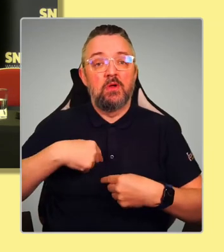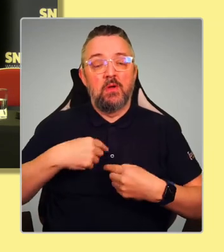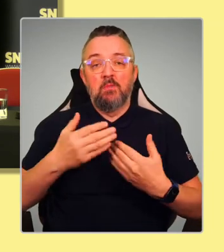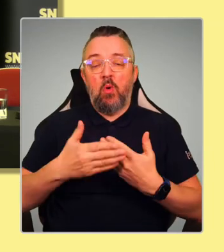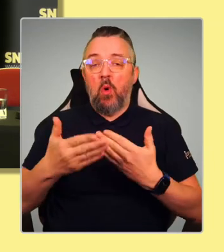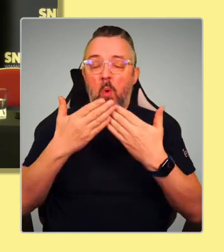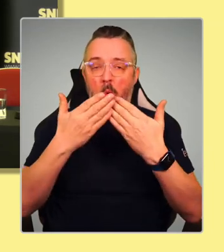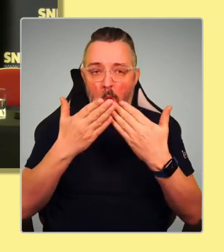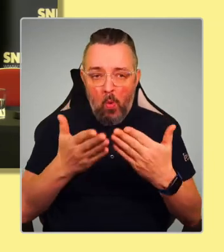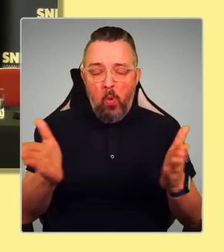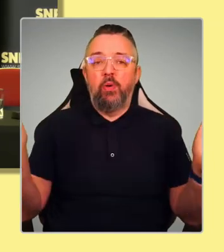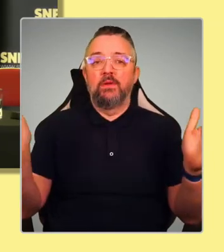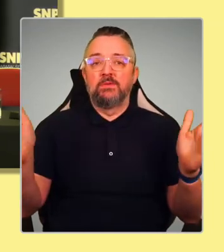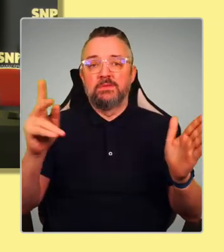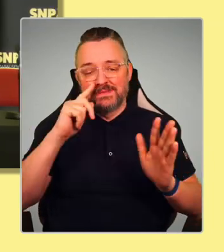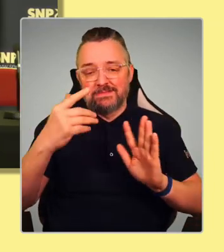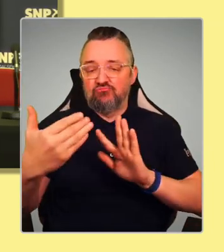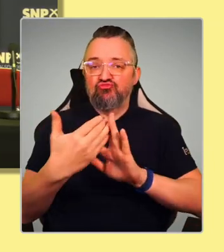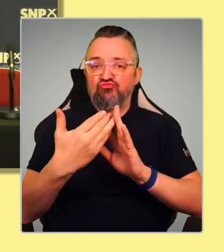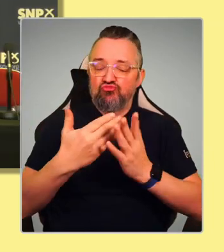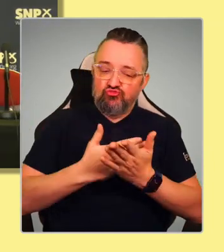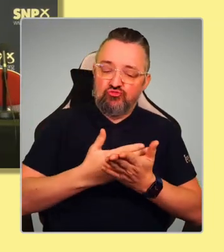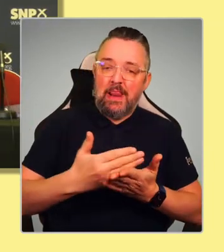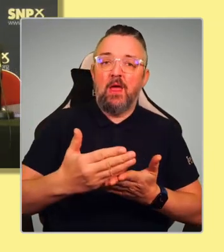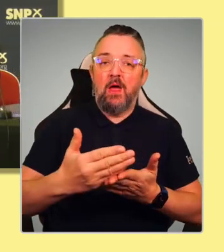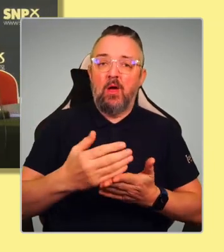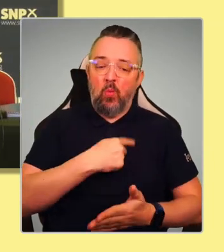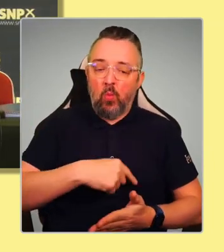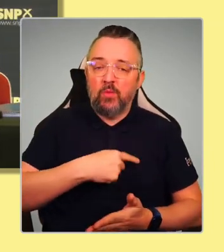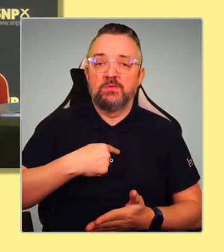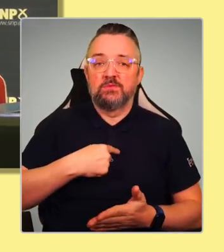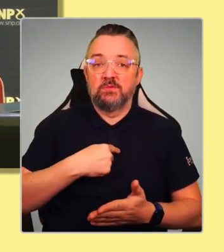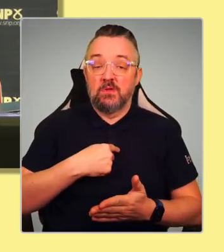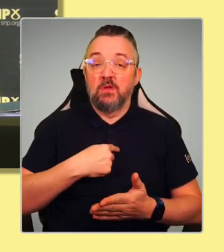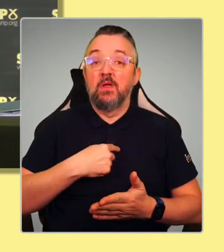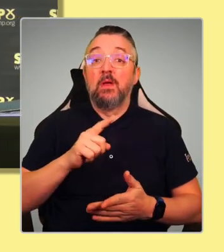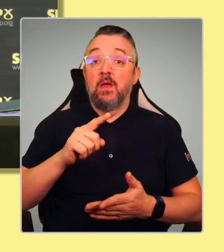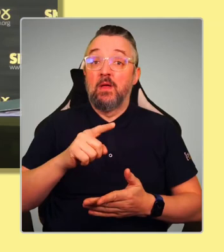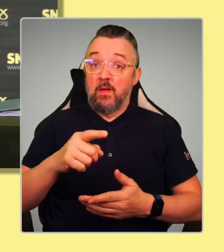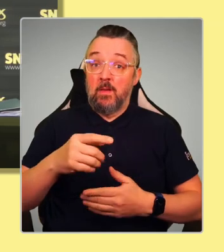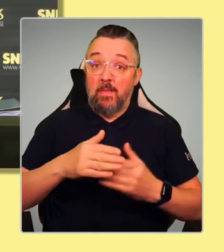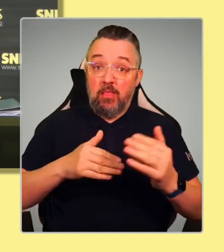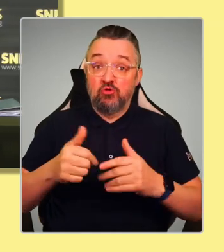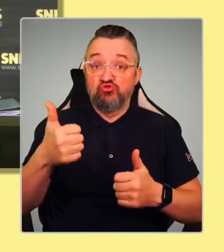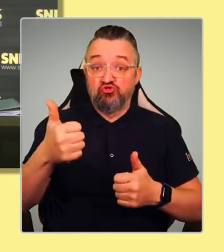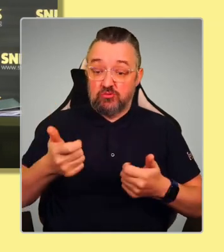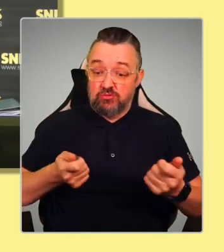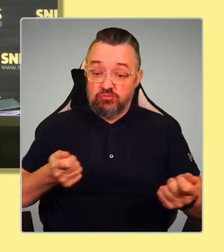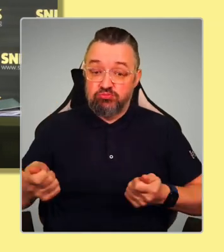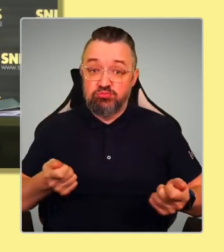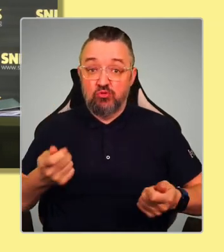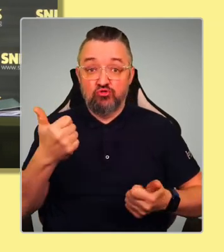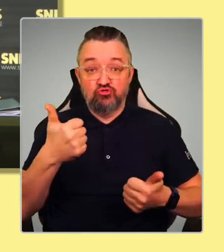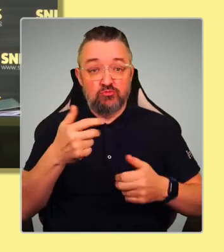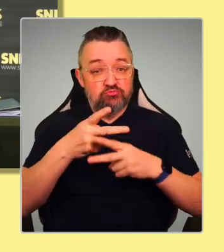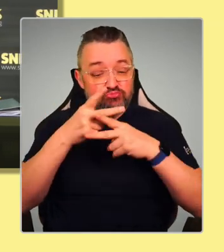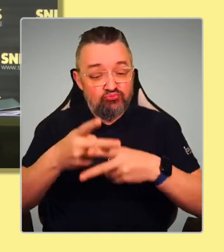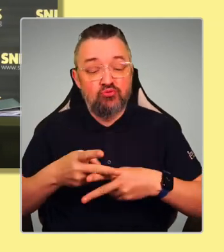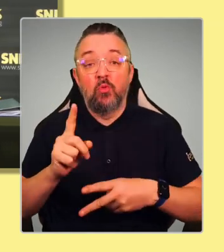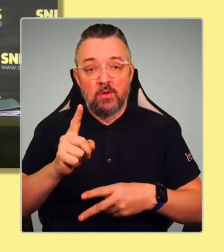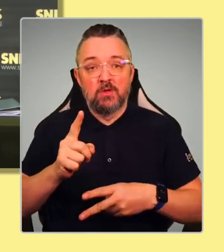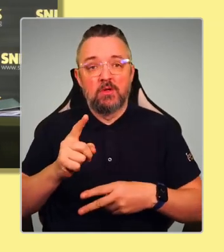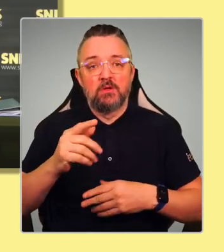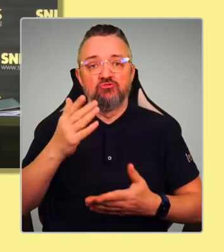because I think that's really important. And with that, we'll build trust, good governance will build trust. And trust will